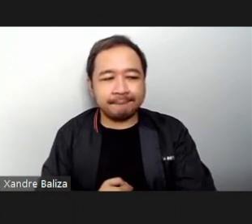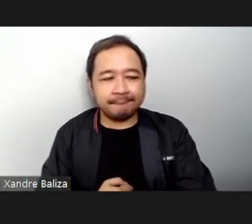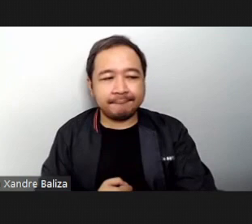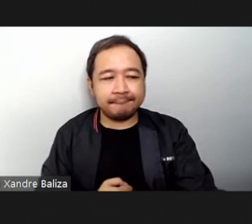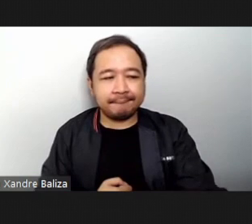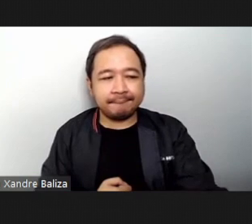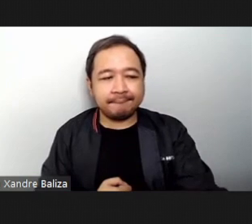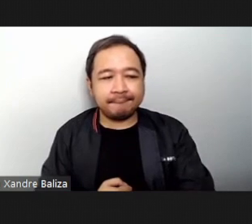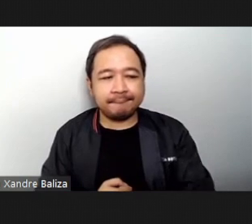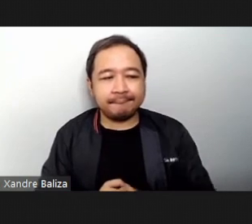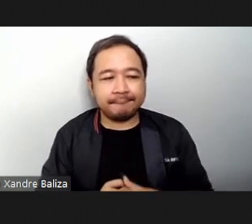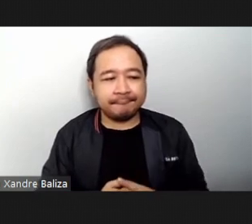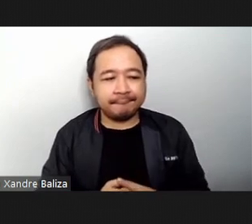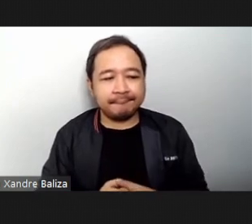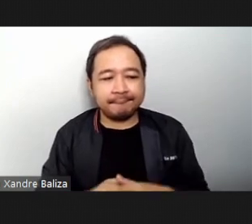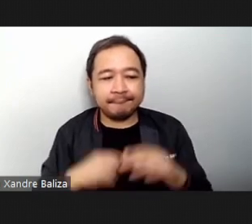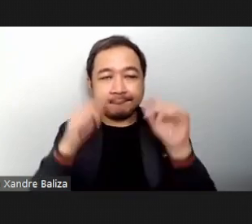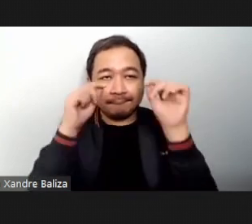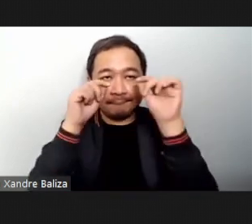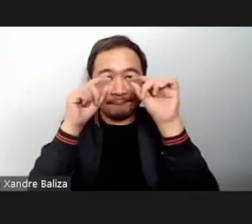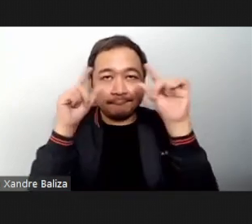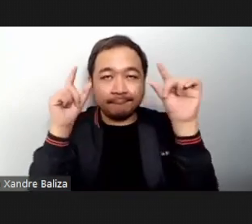And you can open your eyes